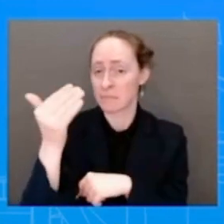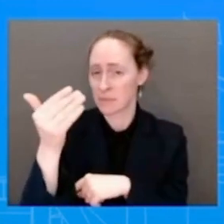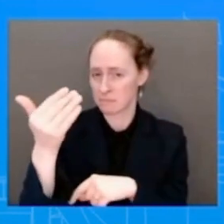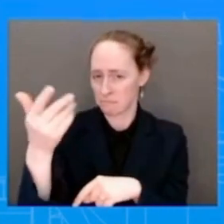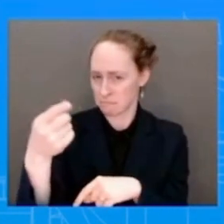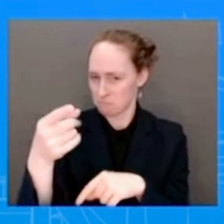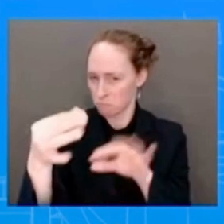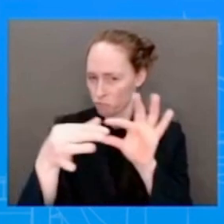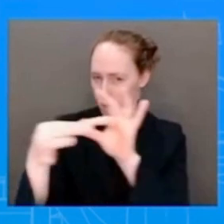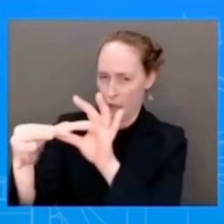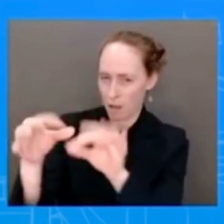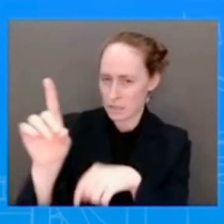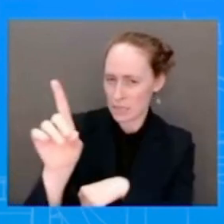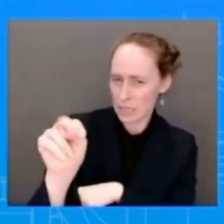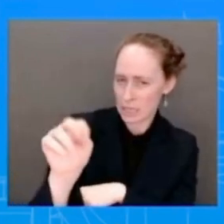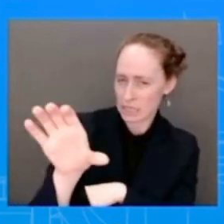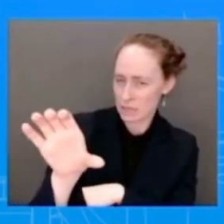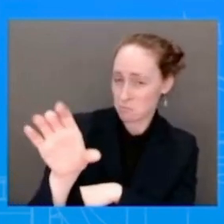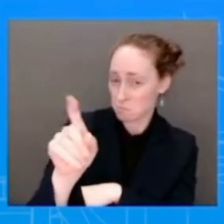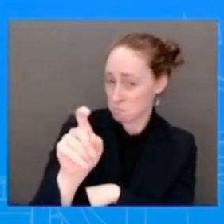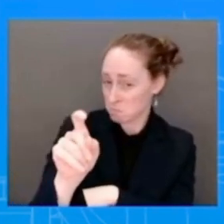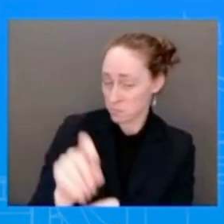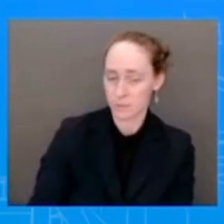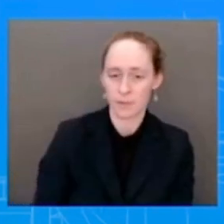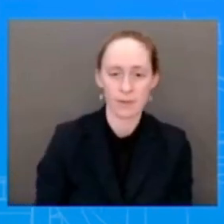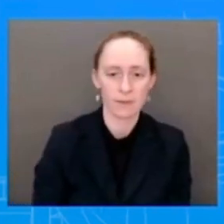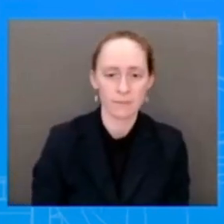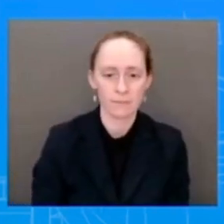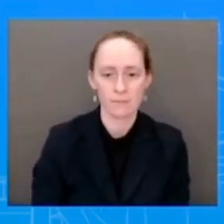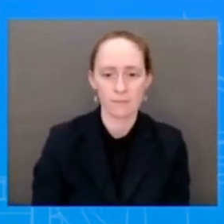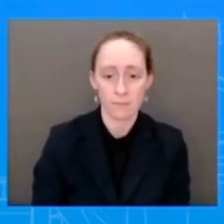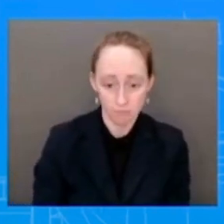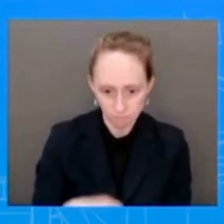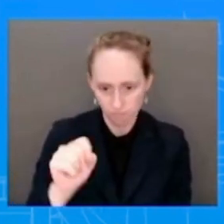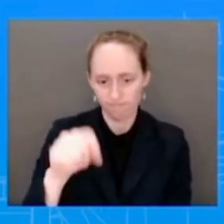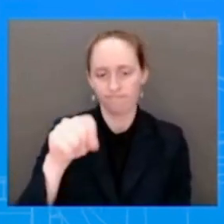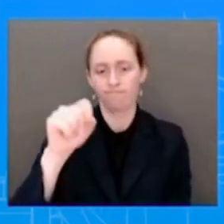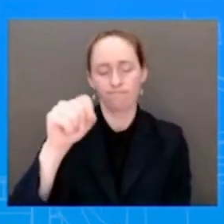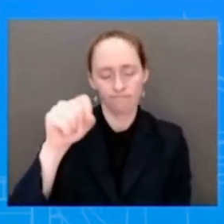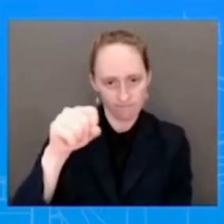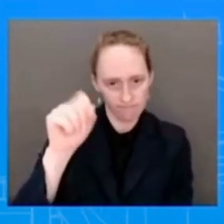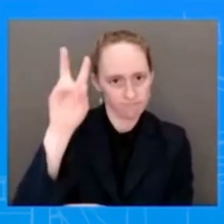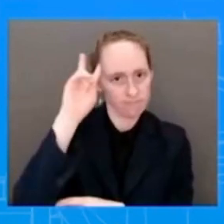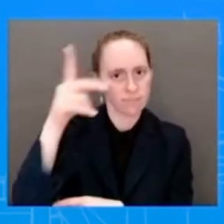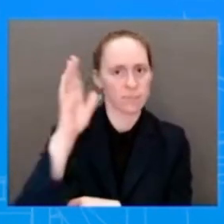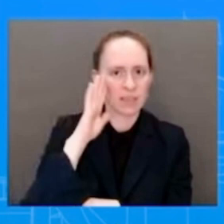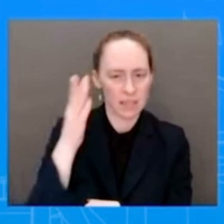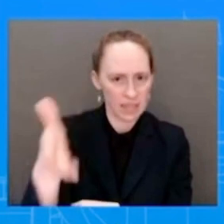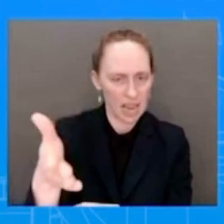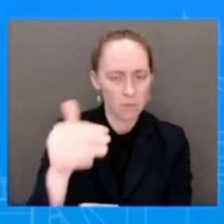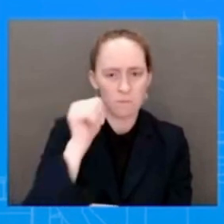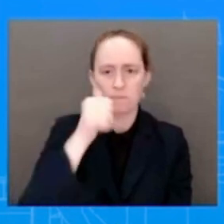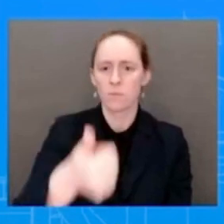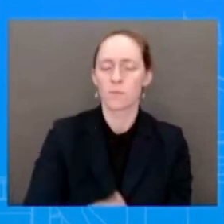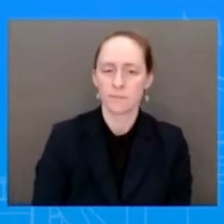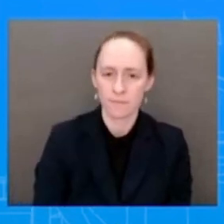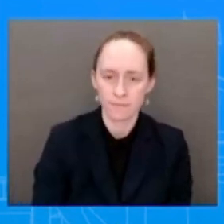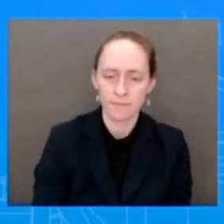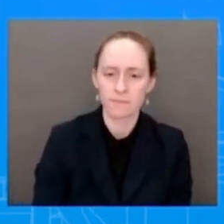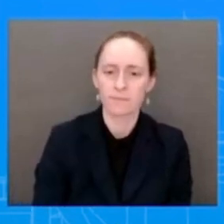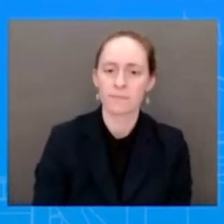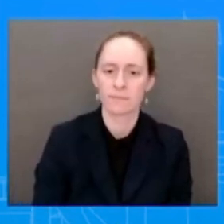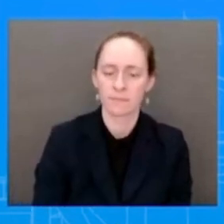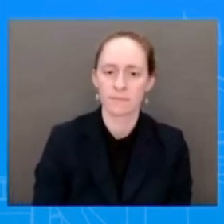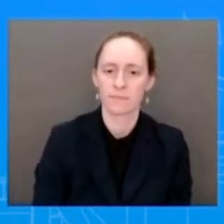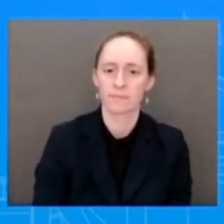Philadelphia. As you know, the Vice President will be there with him as well and will... and he... he... will